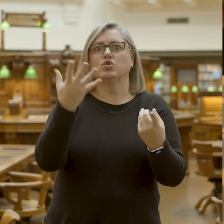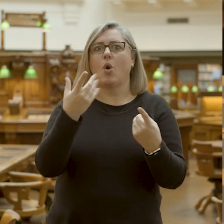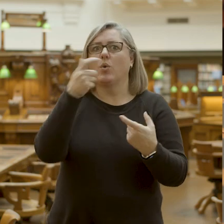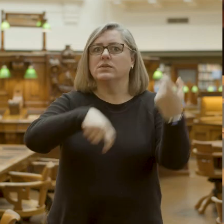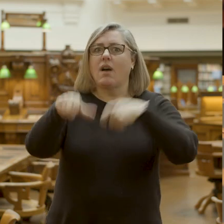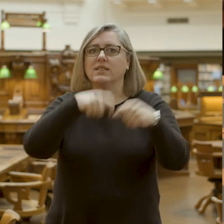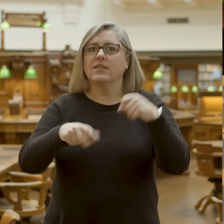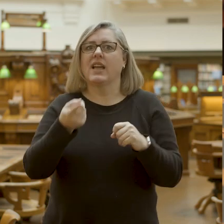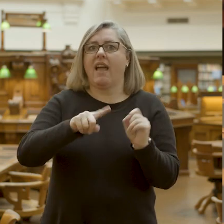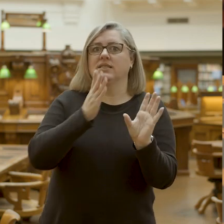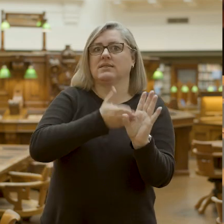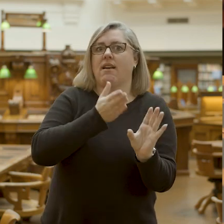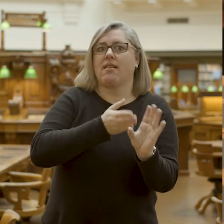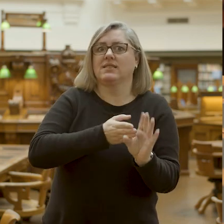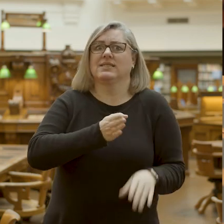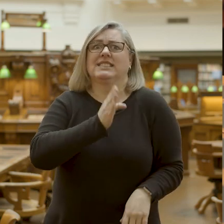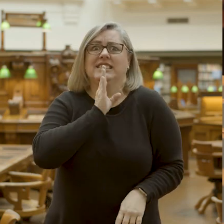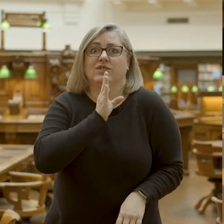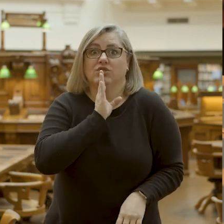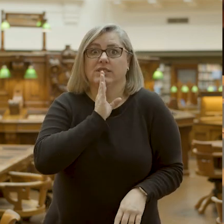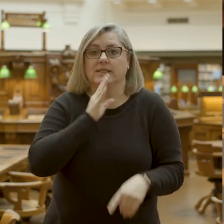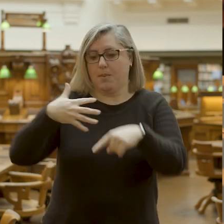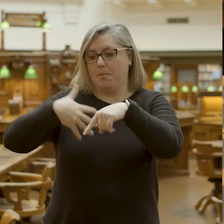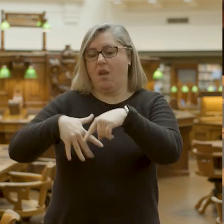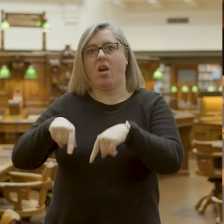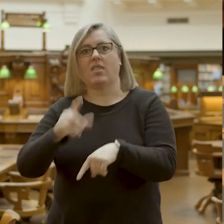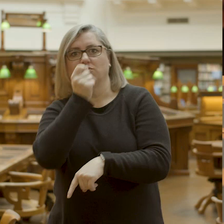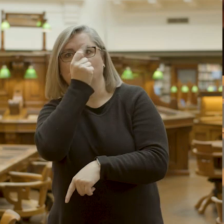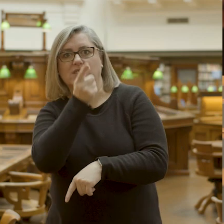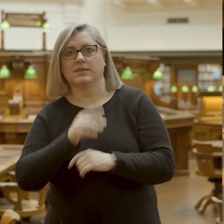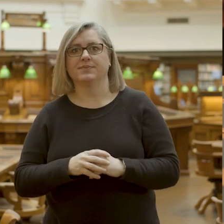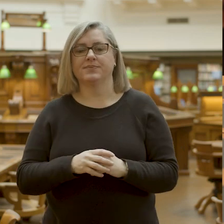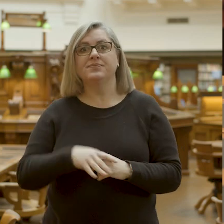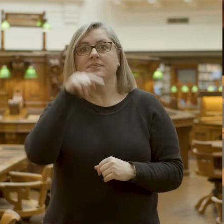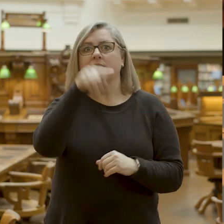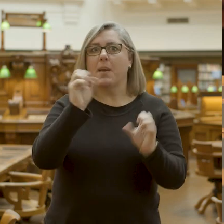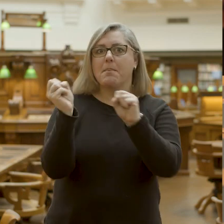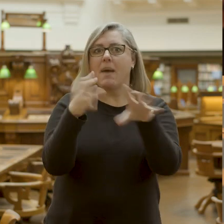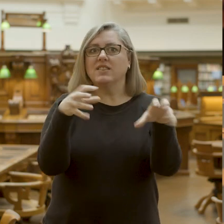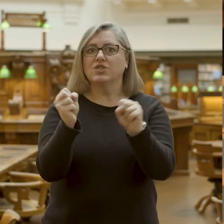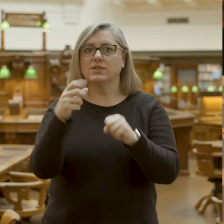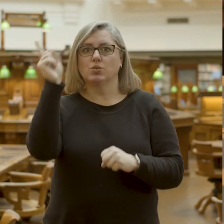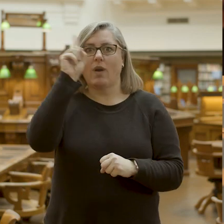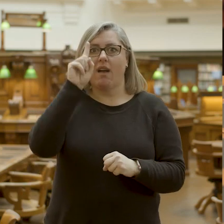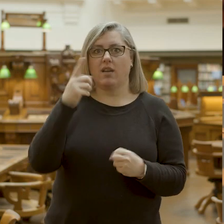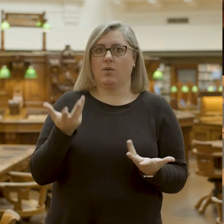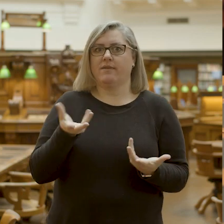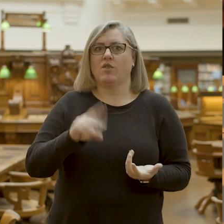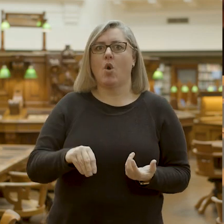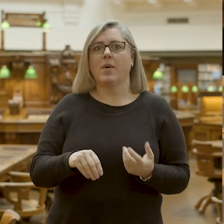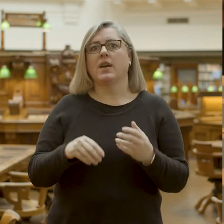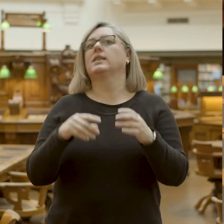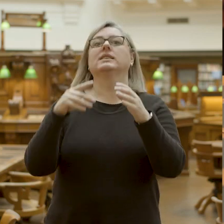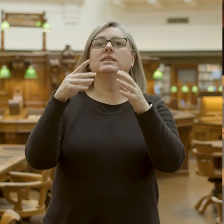psychological secrets behind the tricks. The magic we're doing today all comes from the W.G.